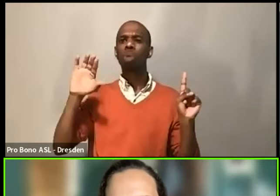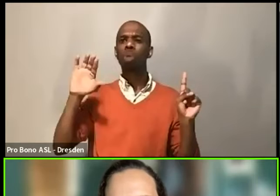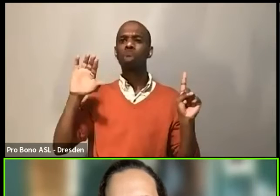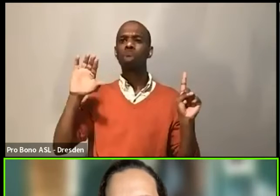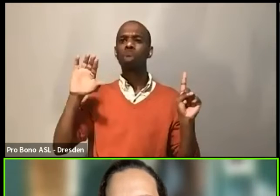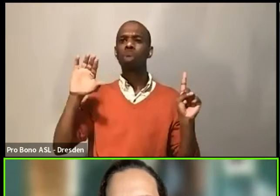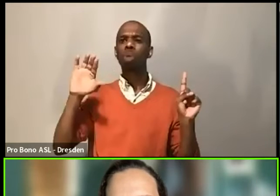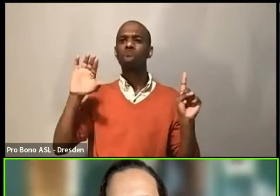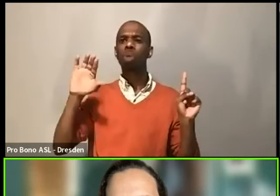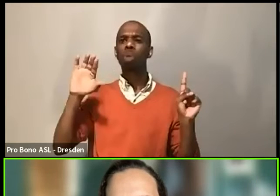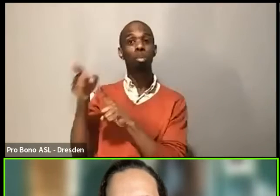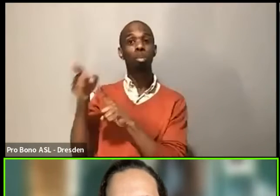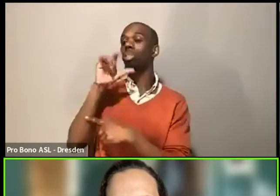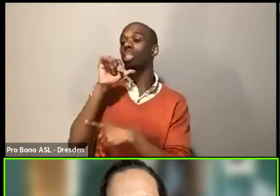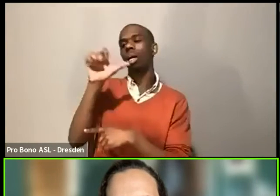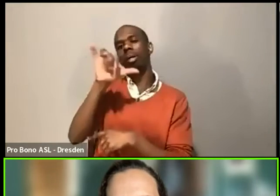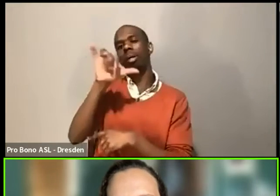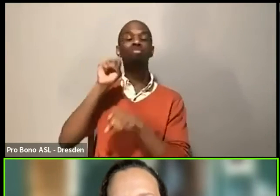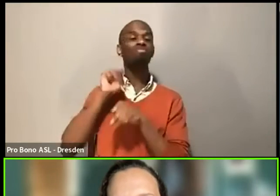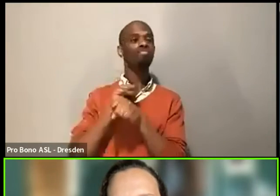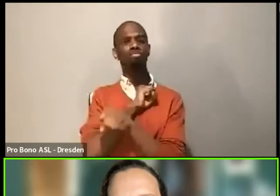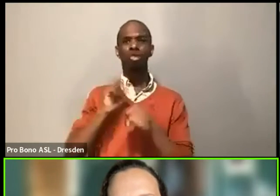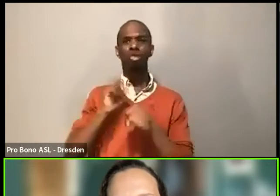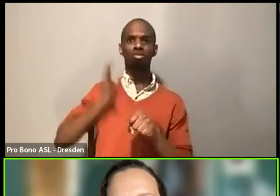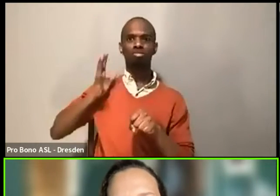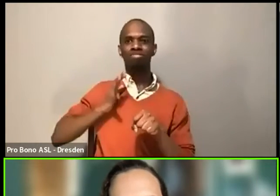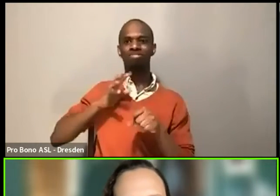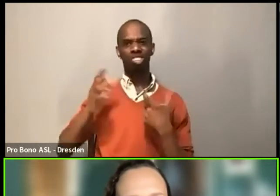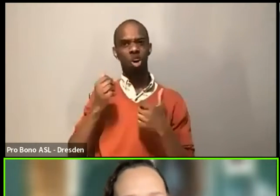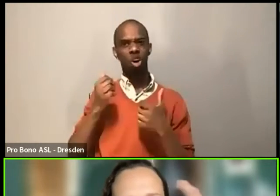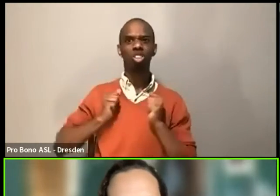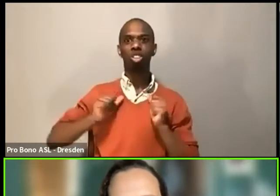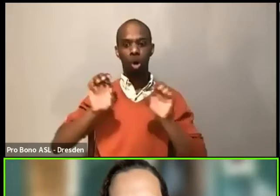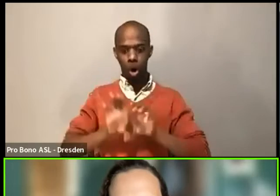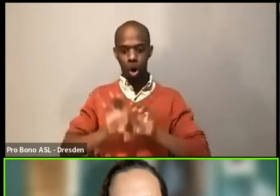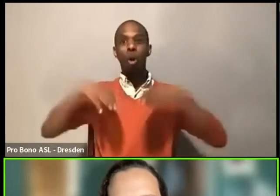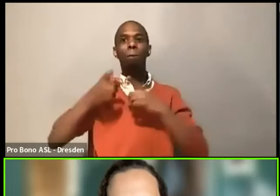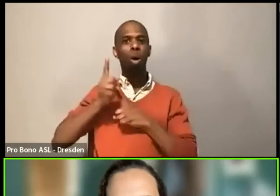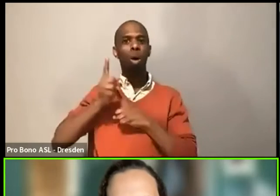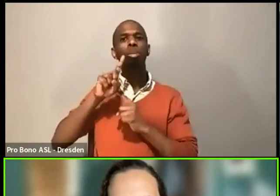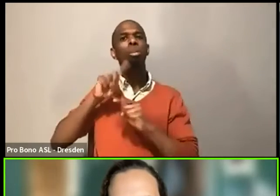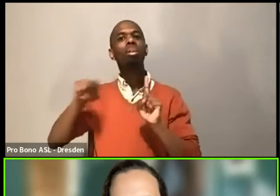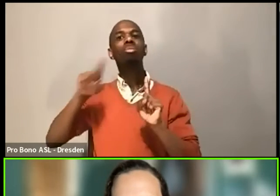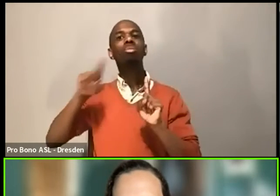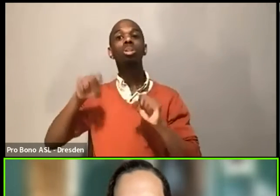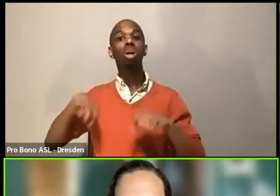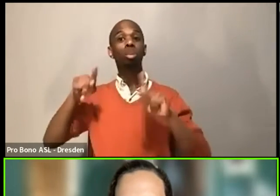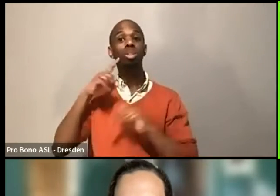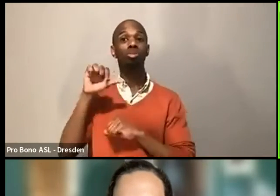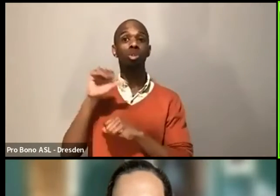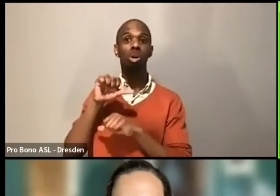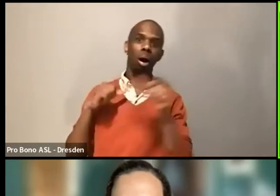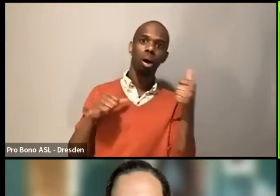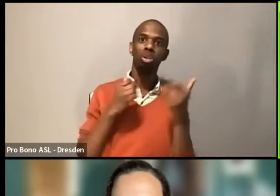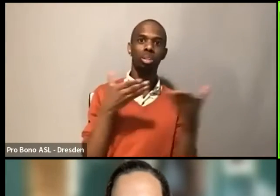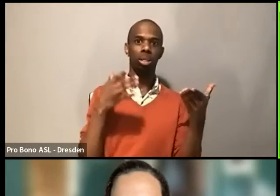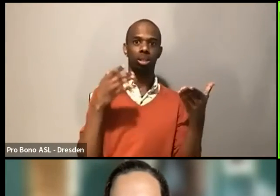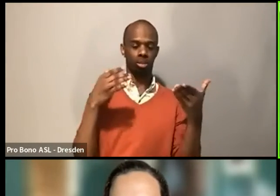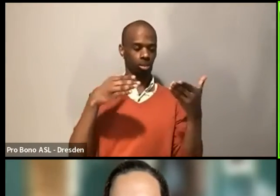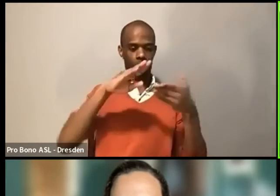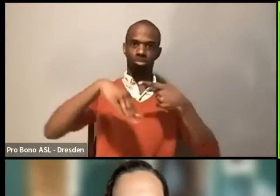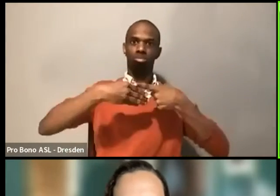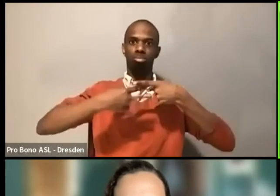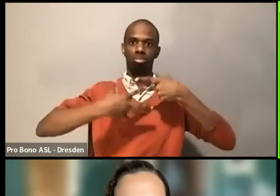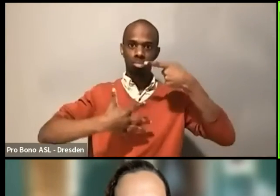moments, but like, how do we, how do we have opportunities for these other things that are also important? Yeah, that's what I was going to,